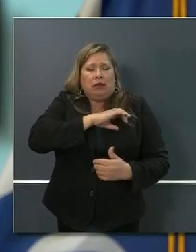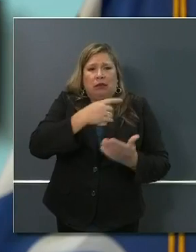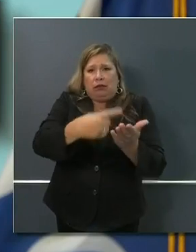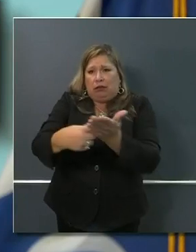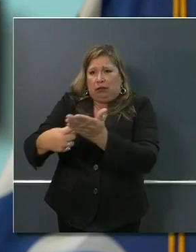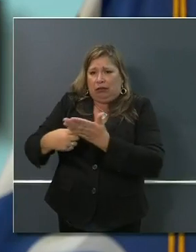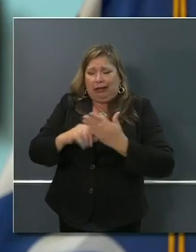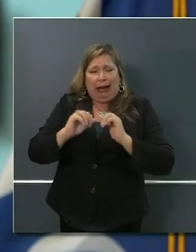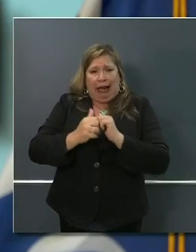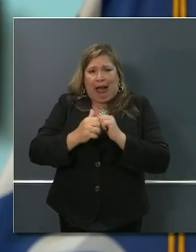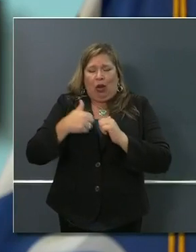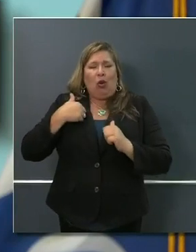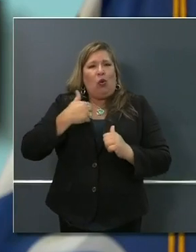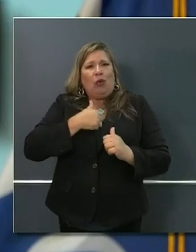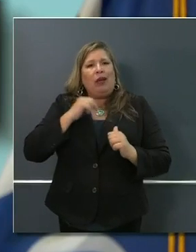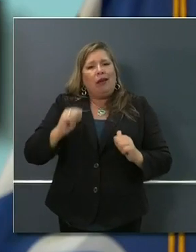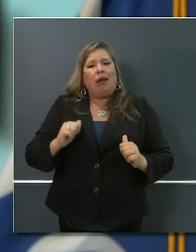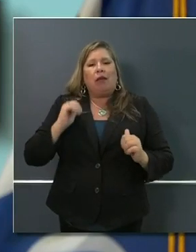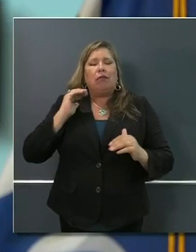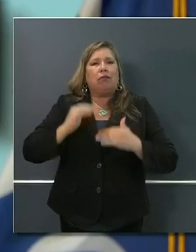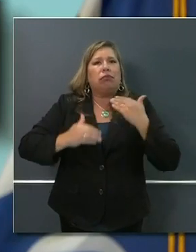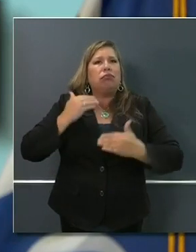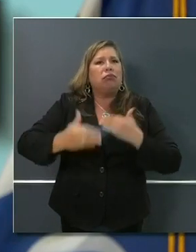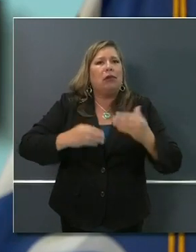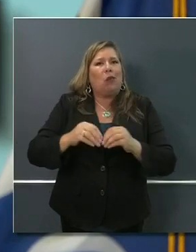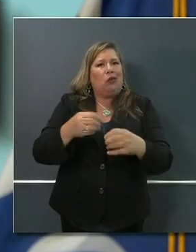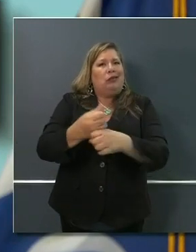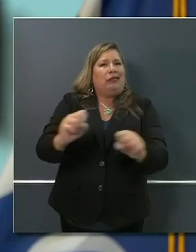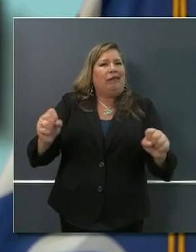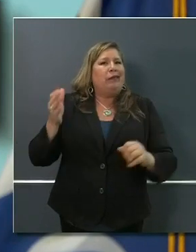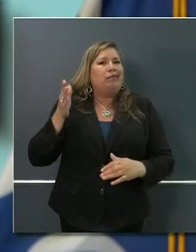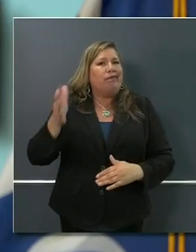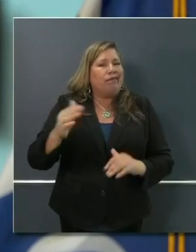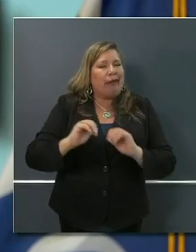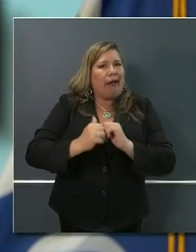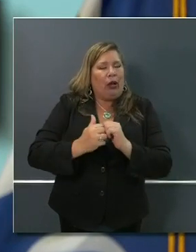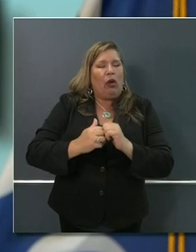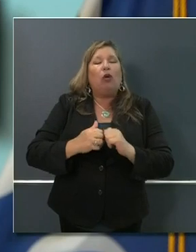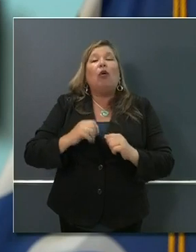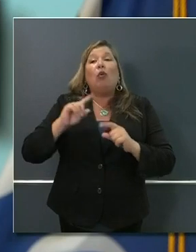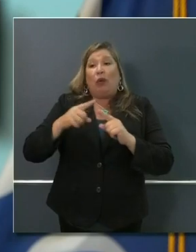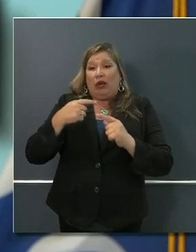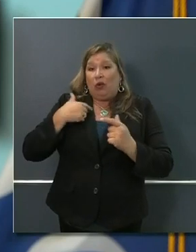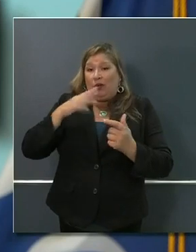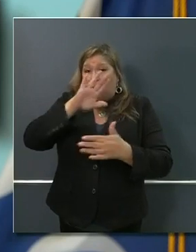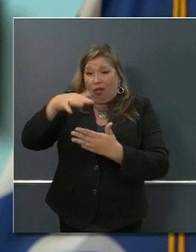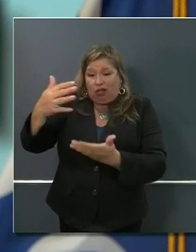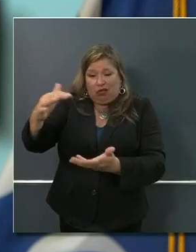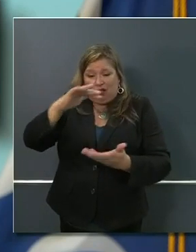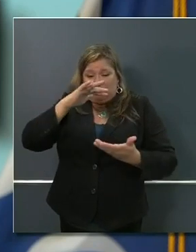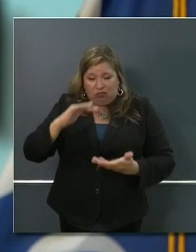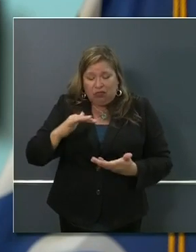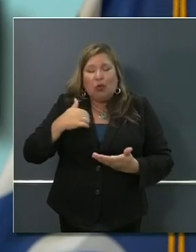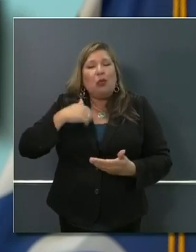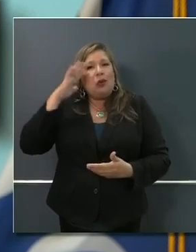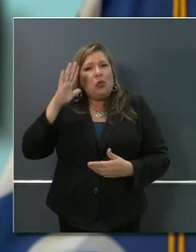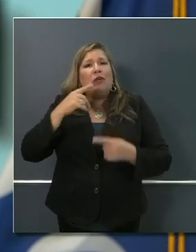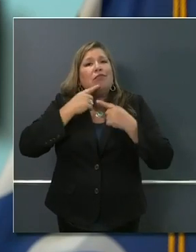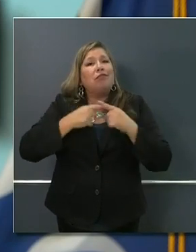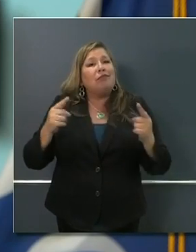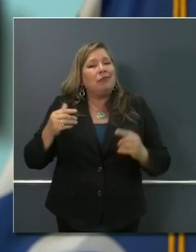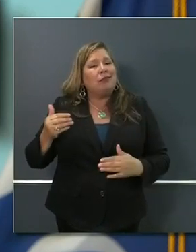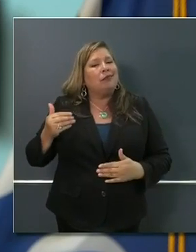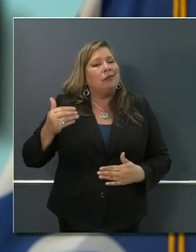are. And I can assure you that clarity will come in a very short